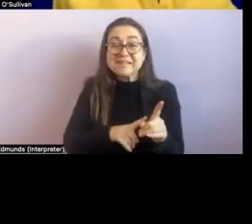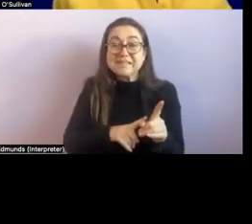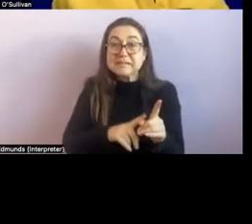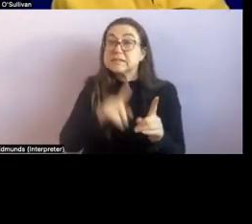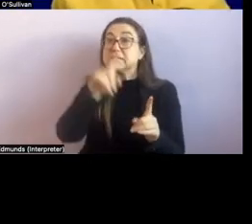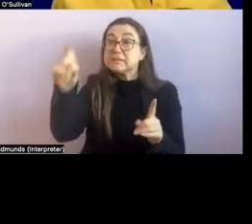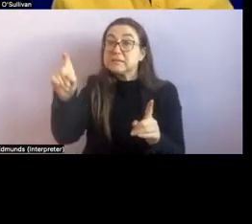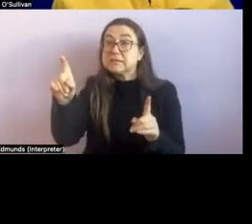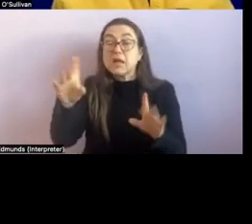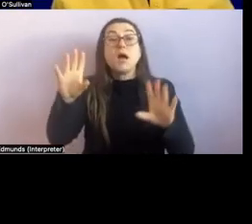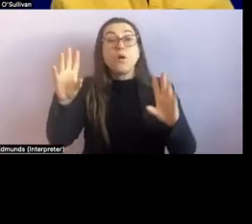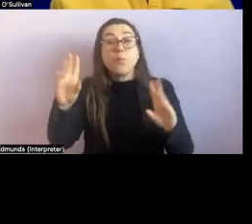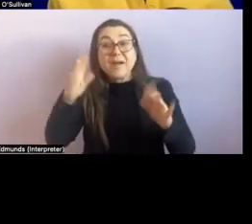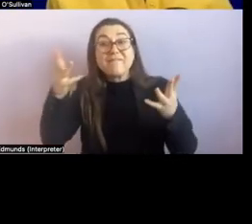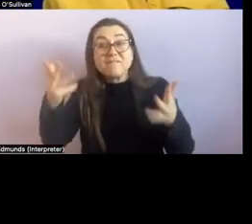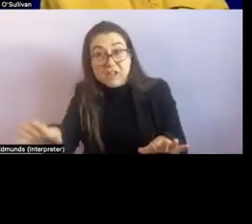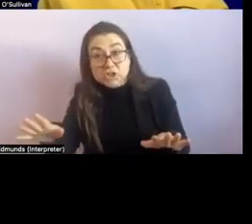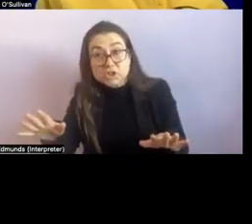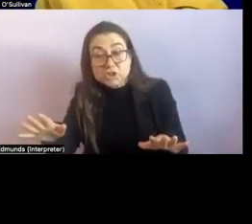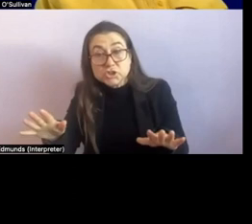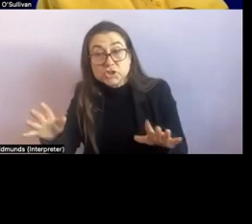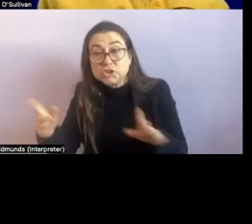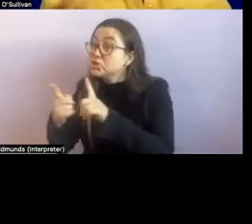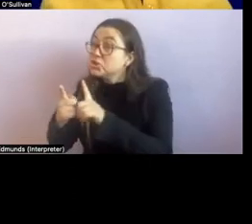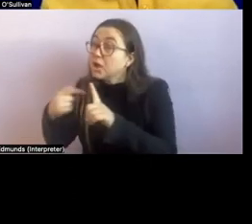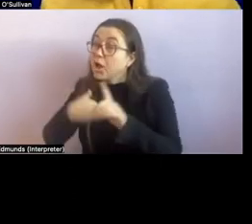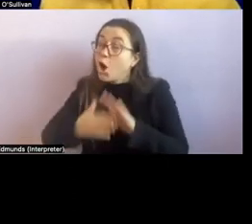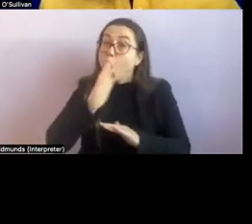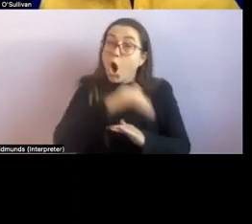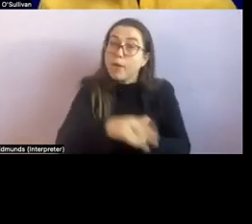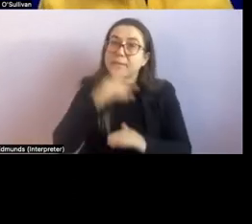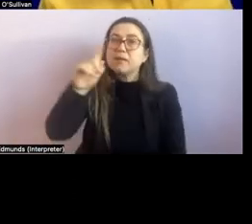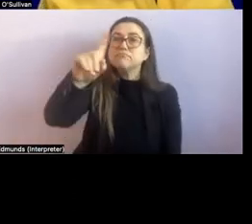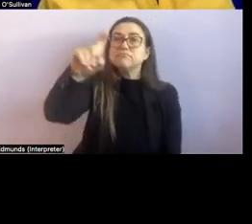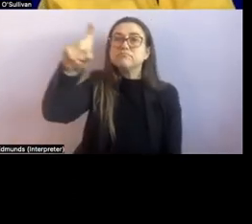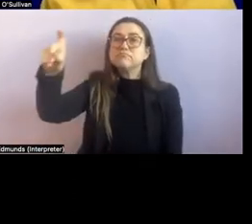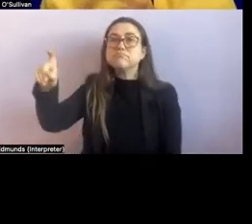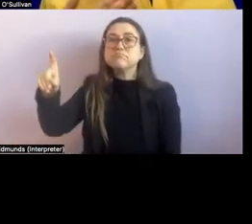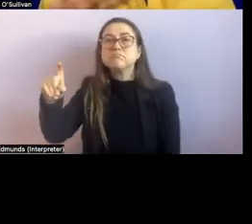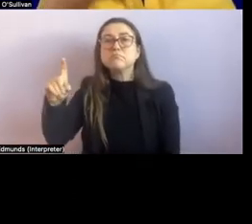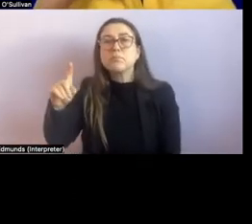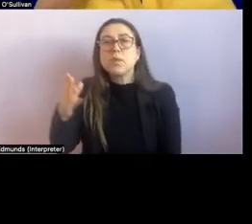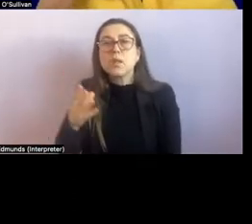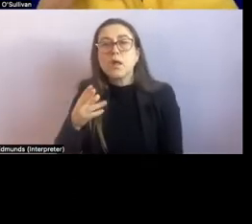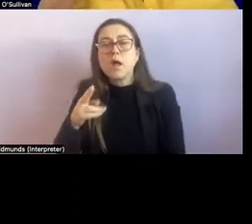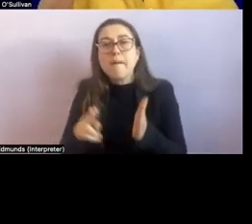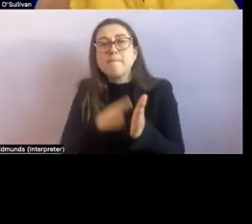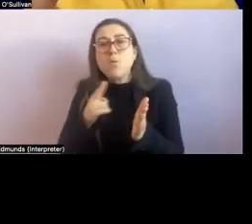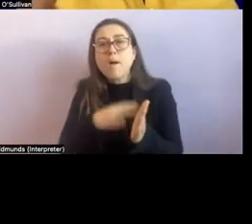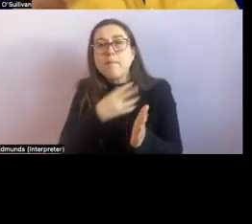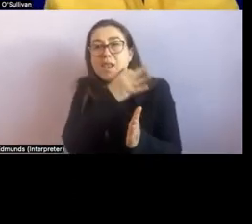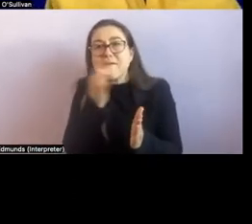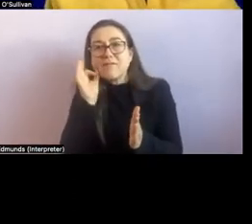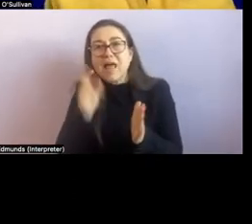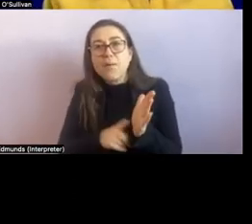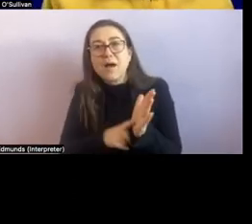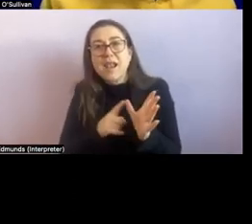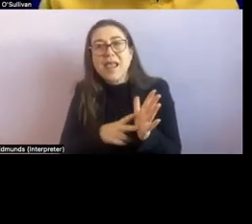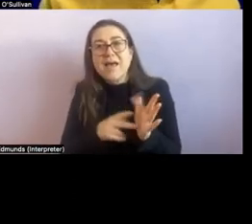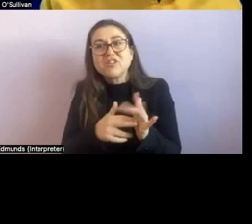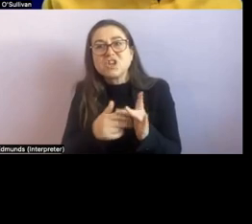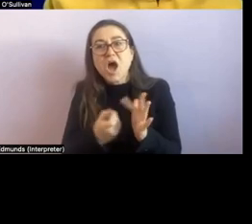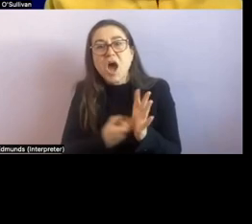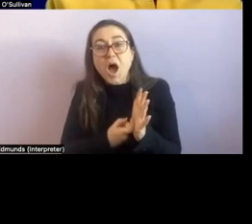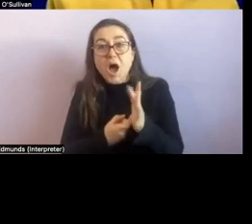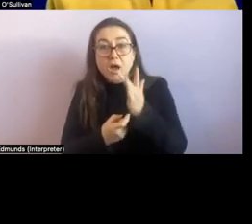um knowing if that client has good sense of smell is important there are many different medications